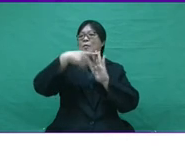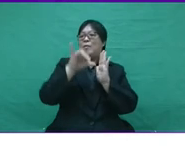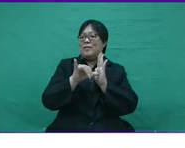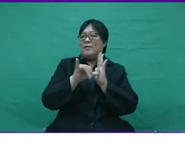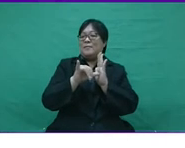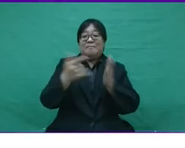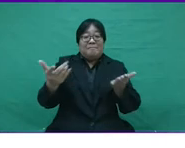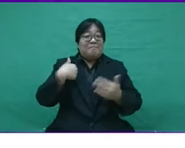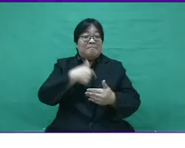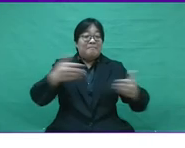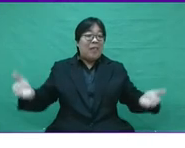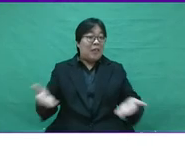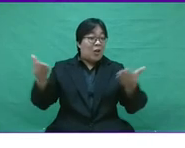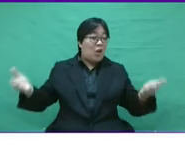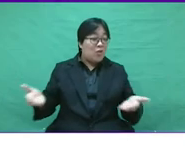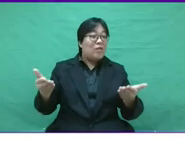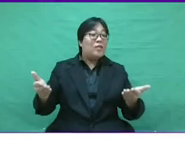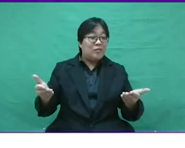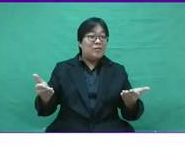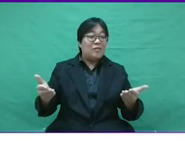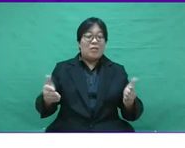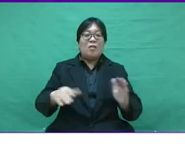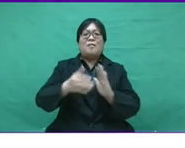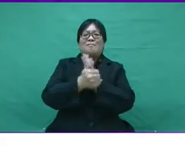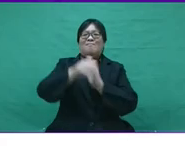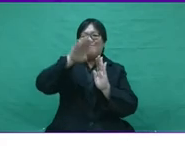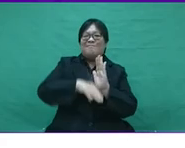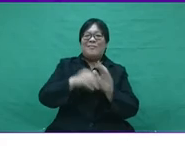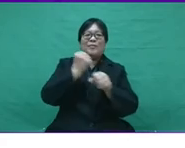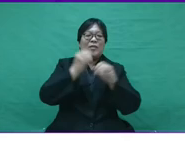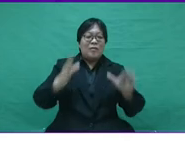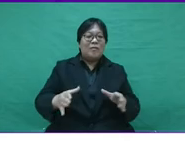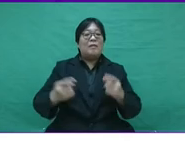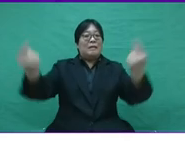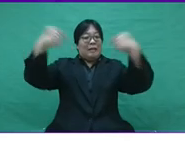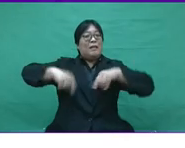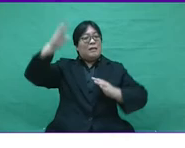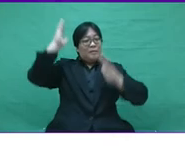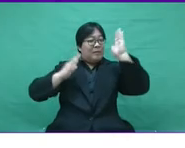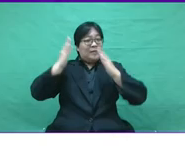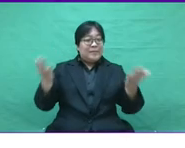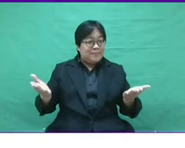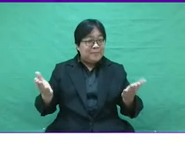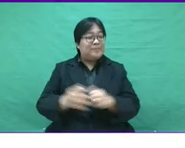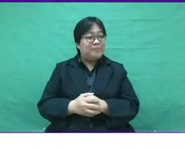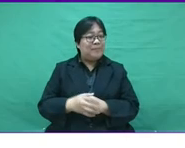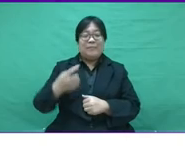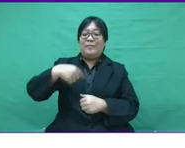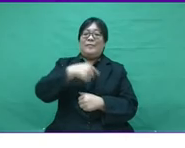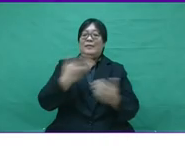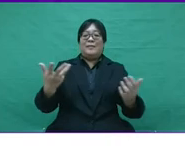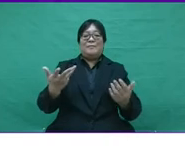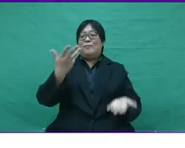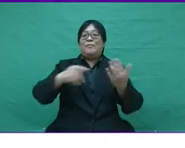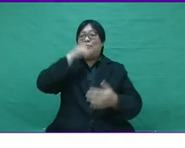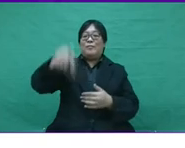what about our labor policy? Do we encourage low skilled workers and